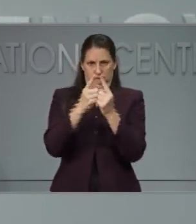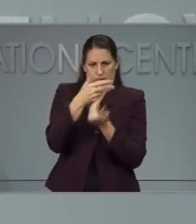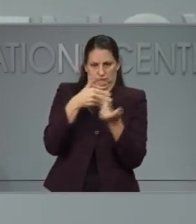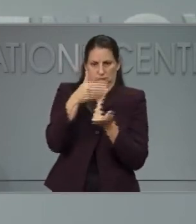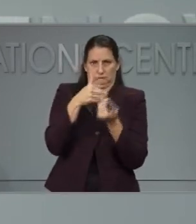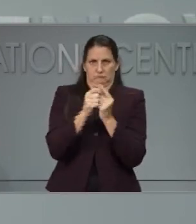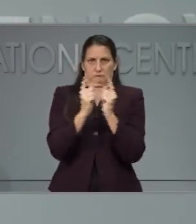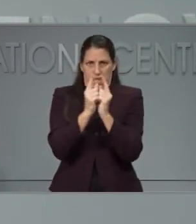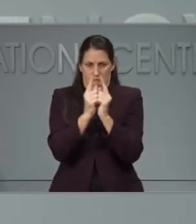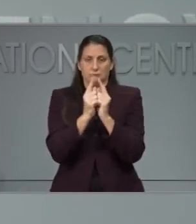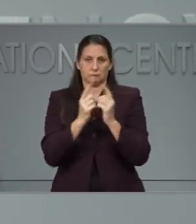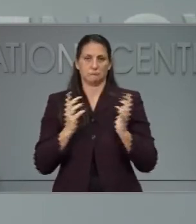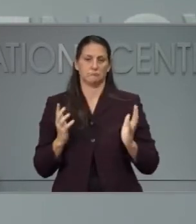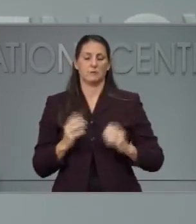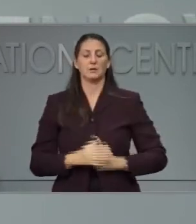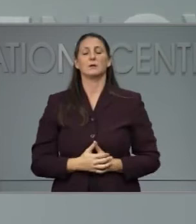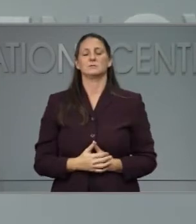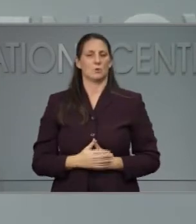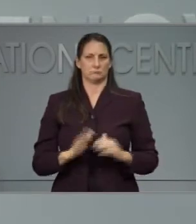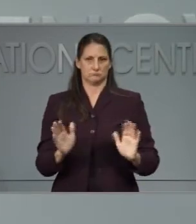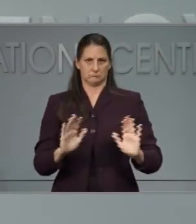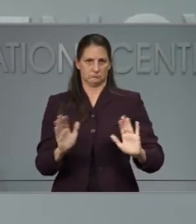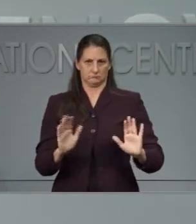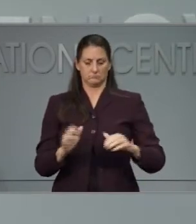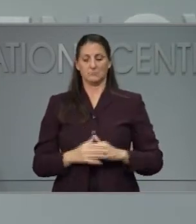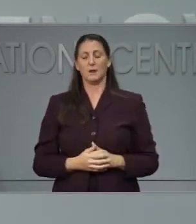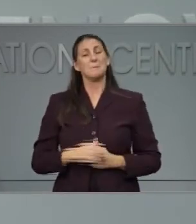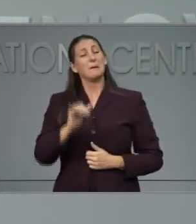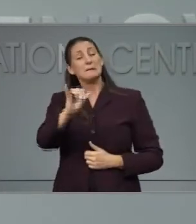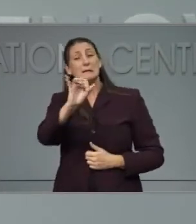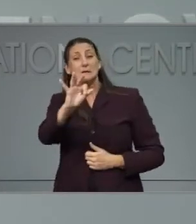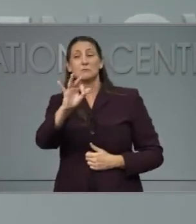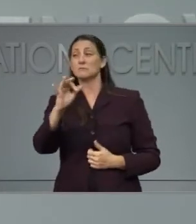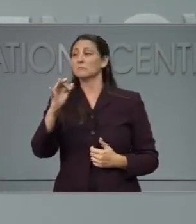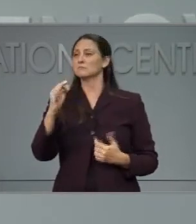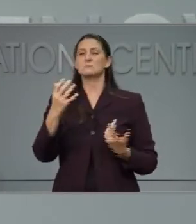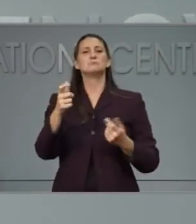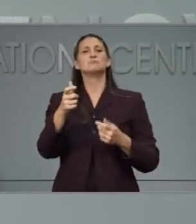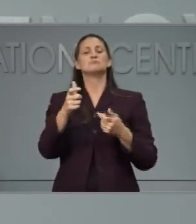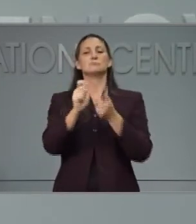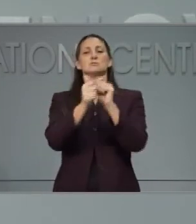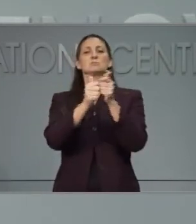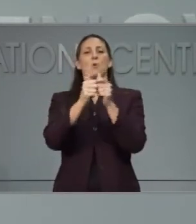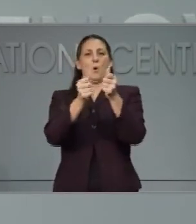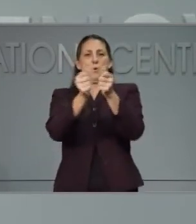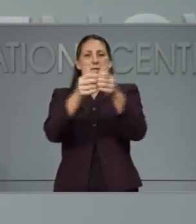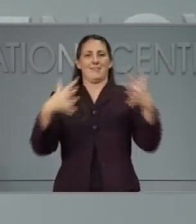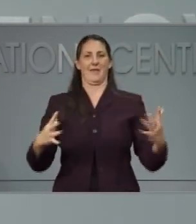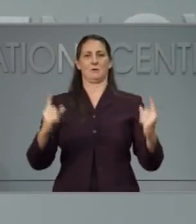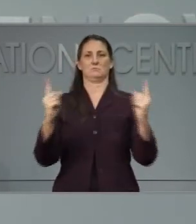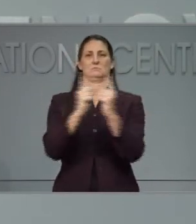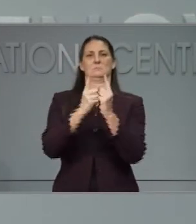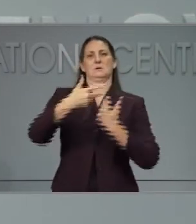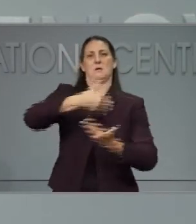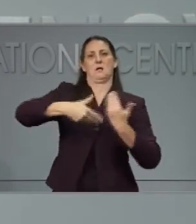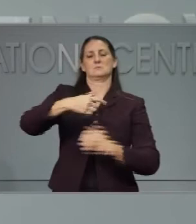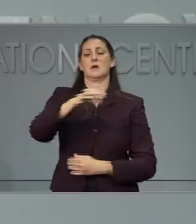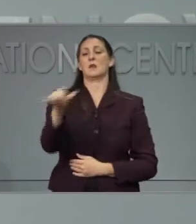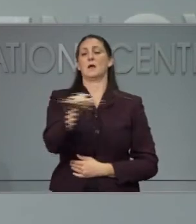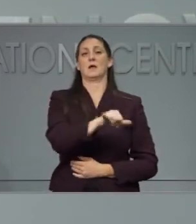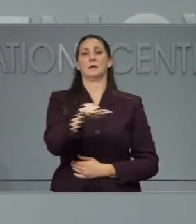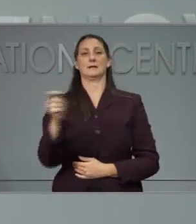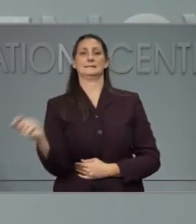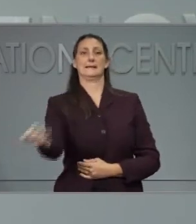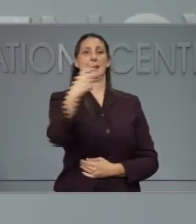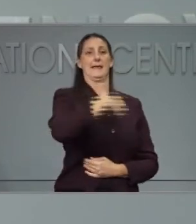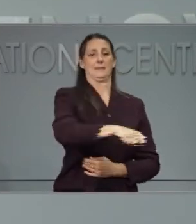at those sports. So if you were having, for example, a tennis match, which is a non-contact sport, you can now, according